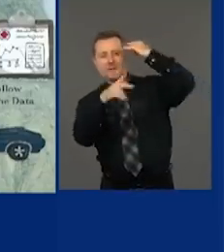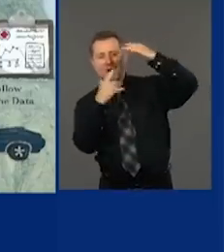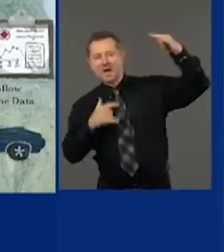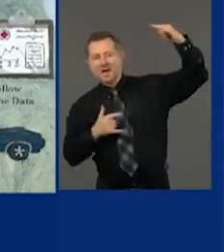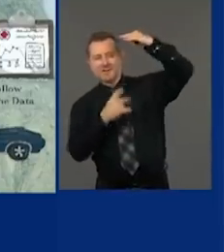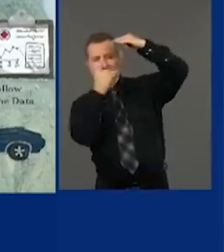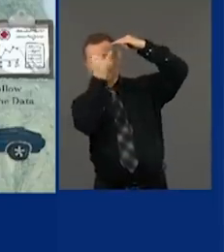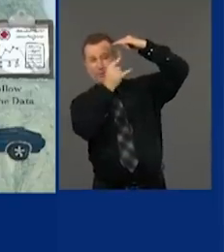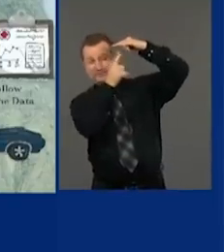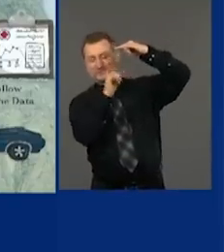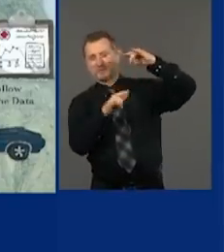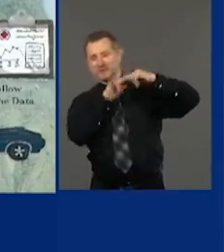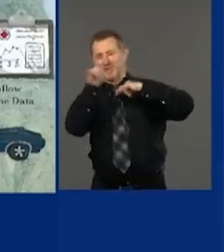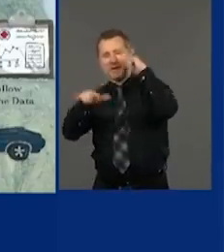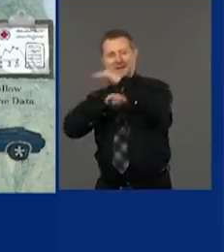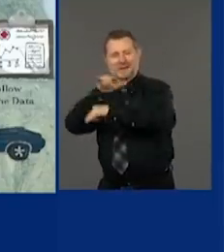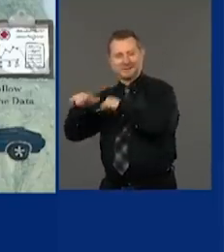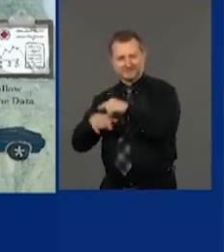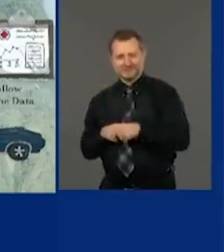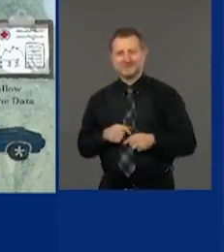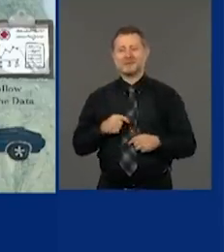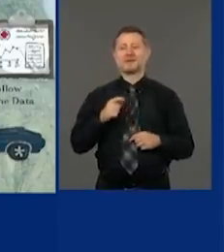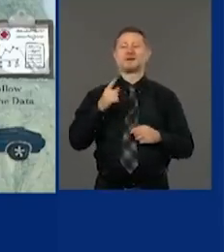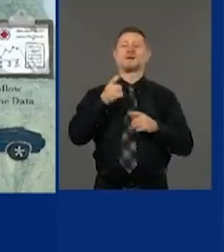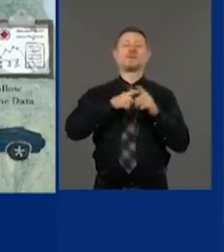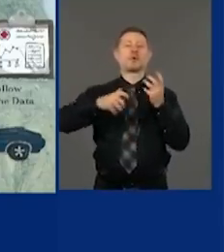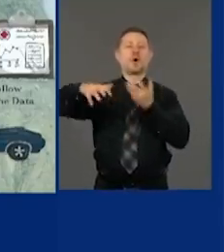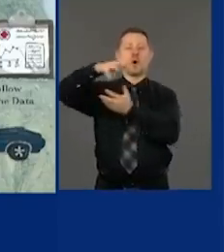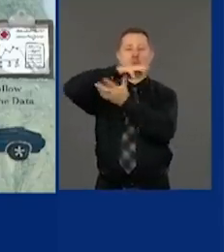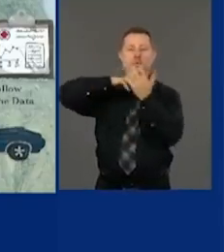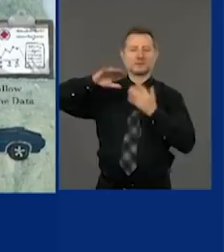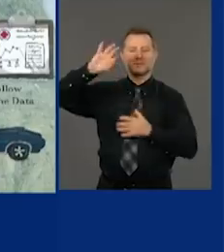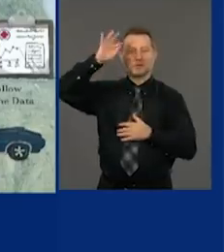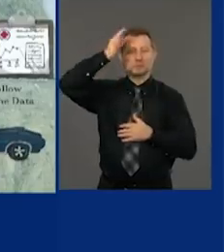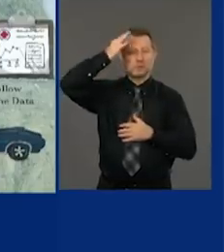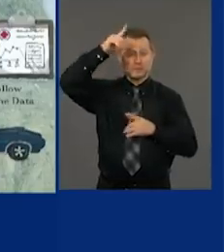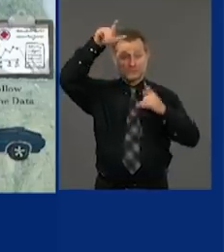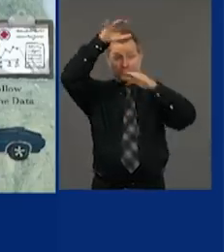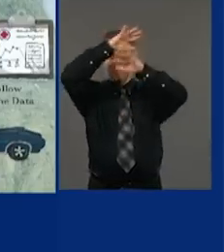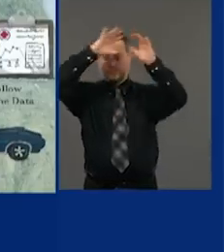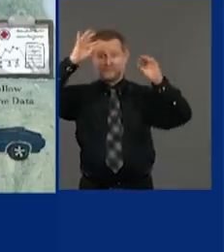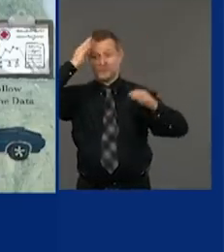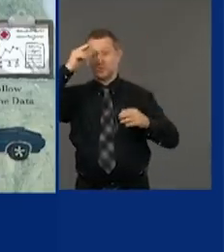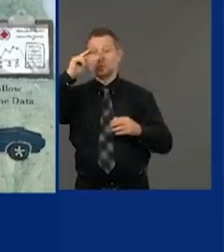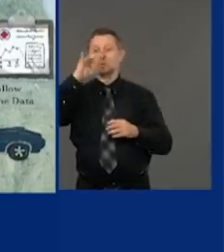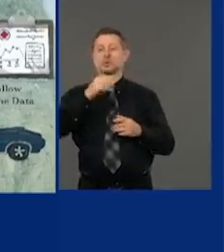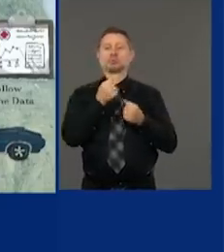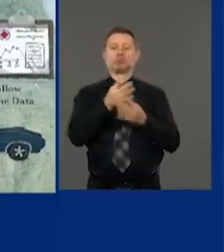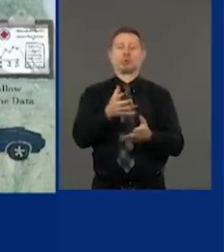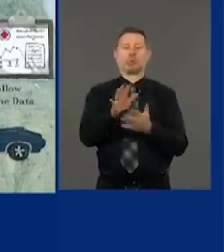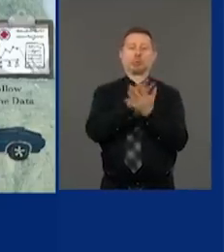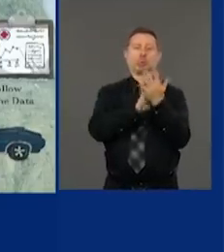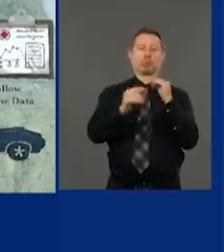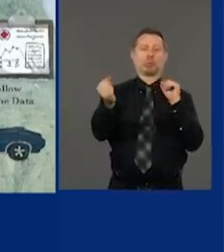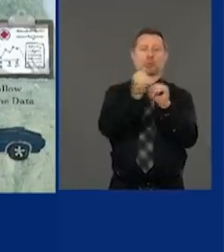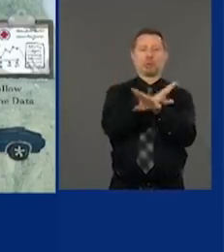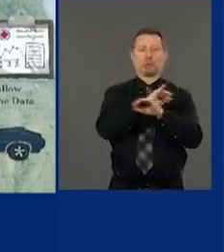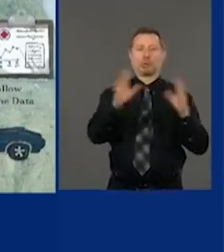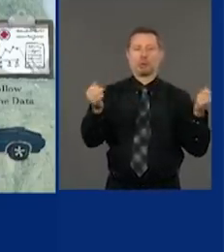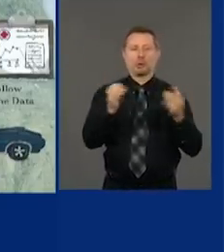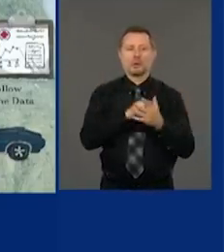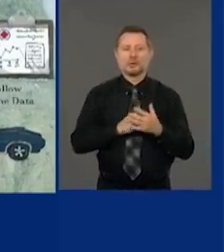came, through the clouds of the federal government, CDC, et cetera. Testing,